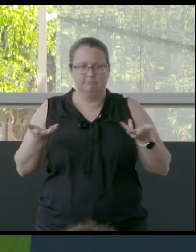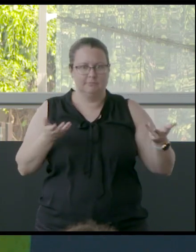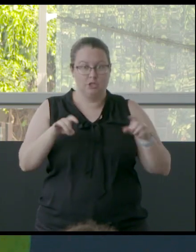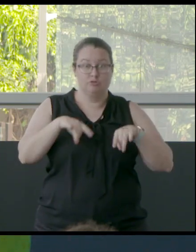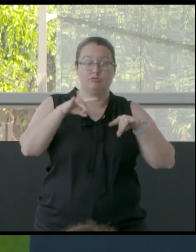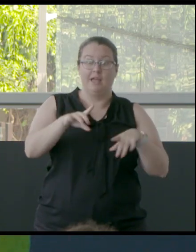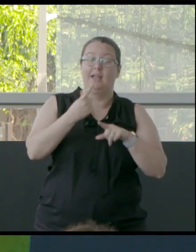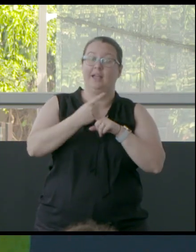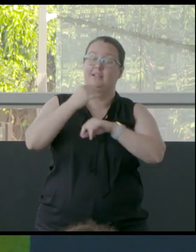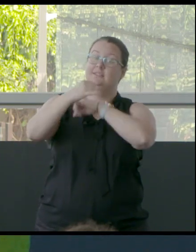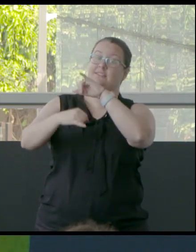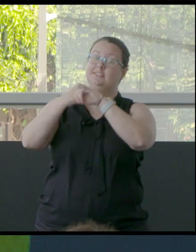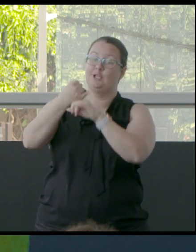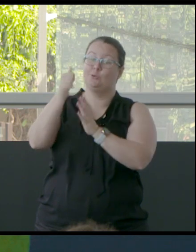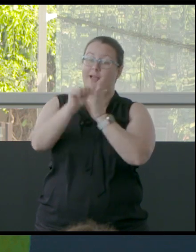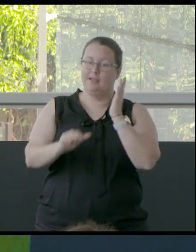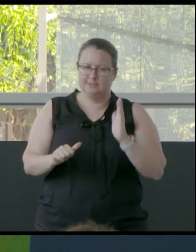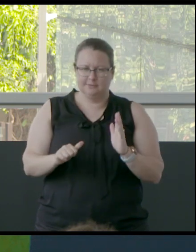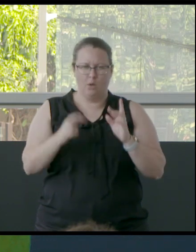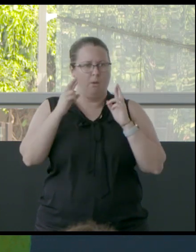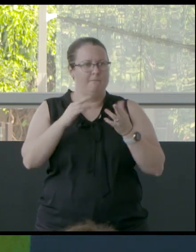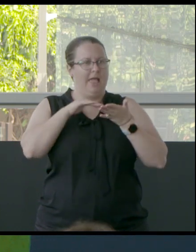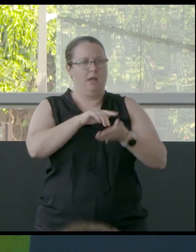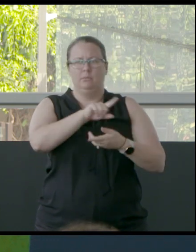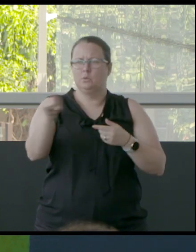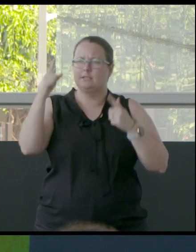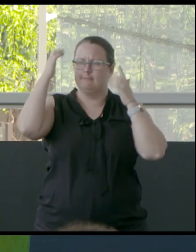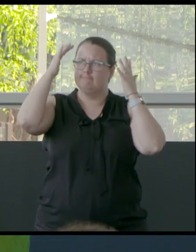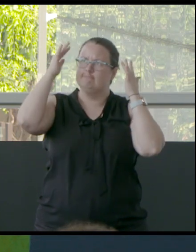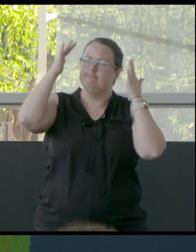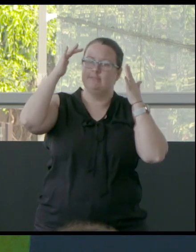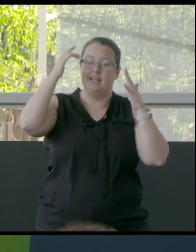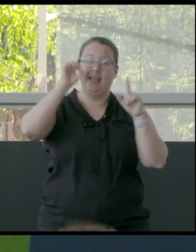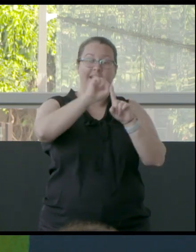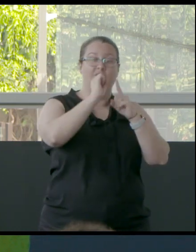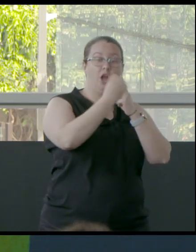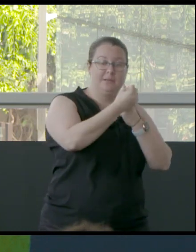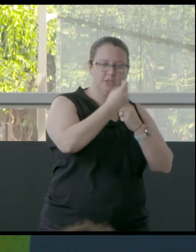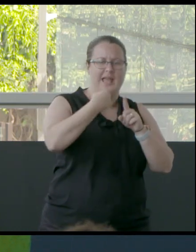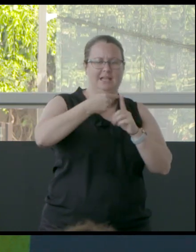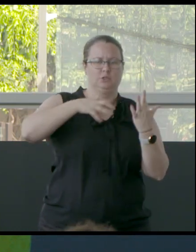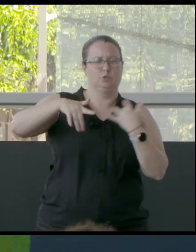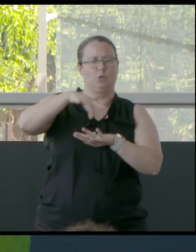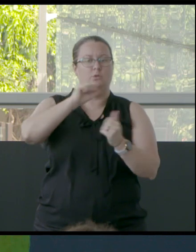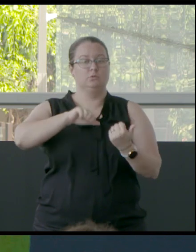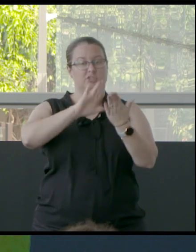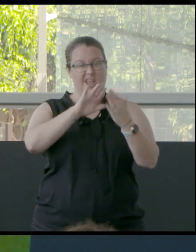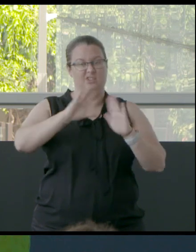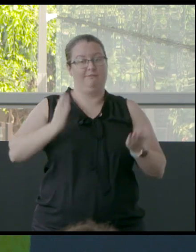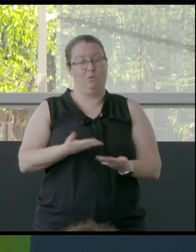international artists. And hopefully it'll spark conversations about the environmental and social challenges we face today.